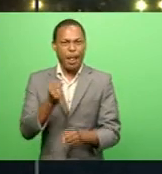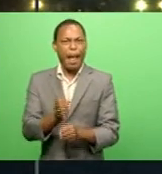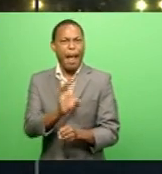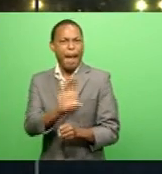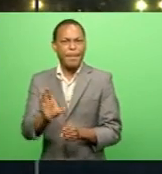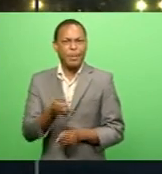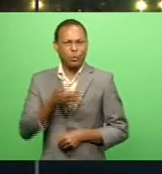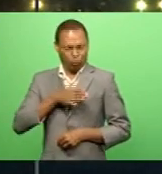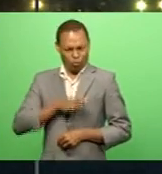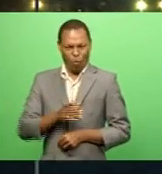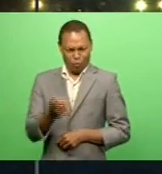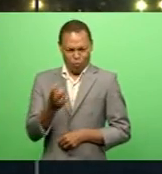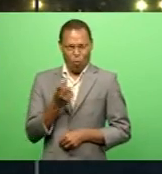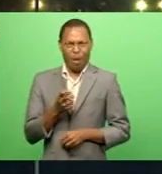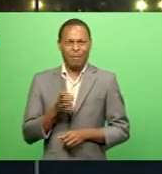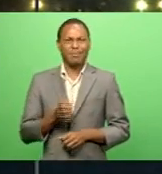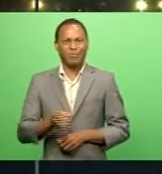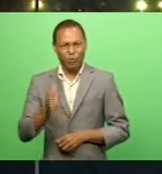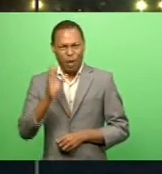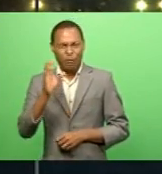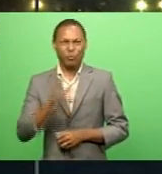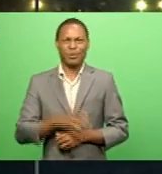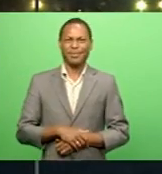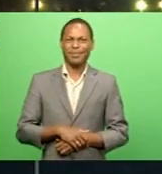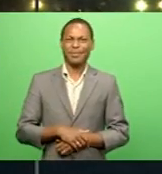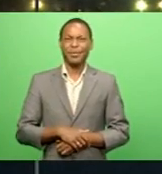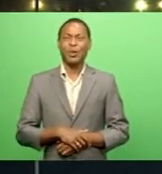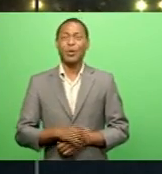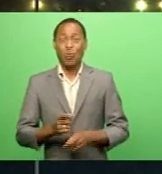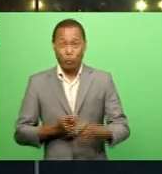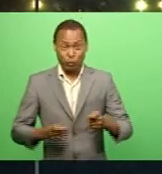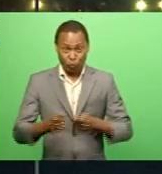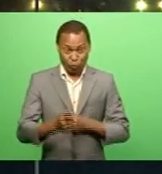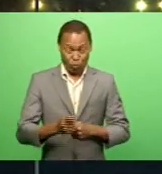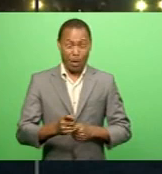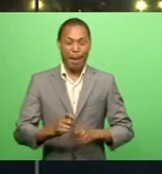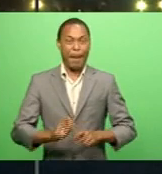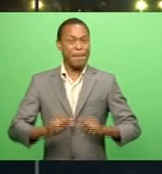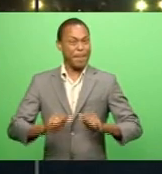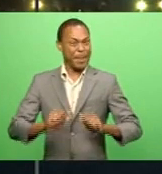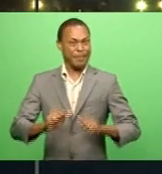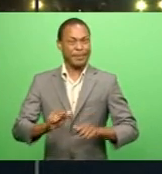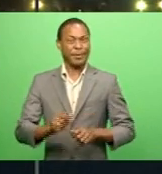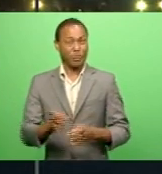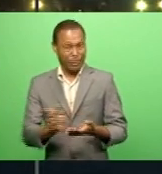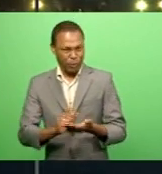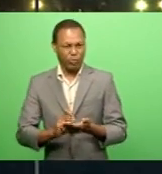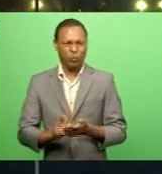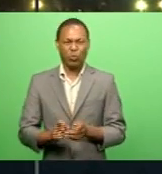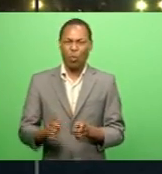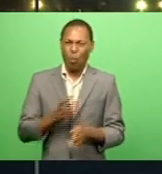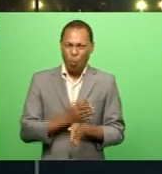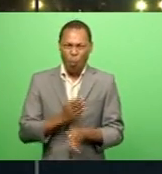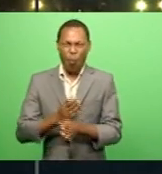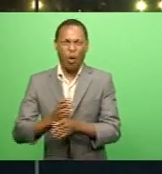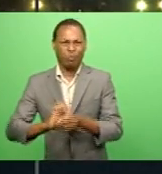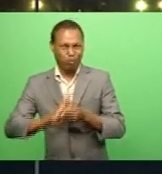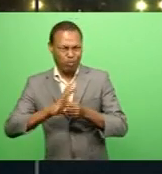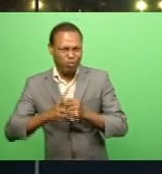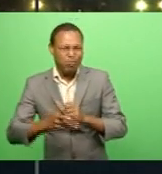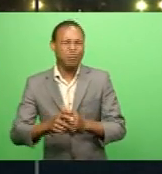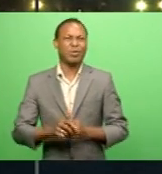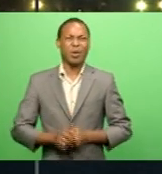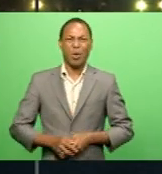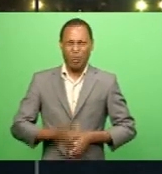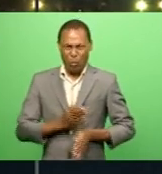produce movies here Trade ministry's permanent secretary Shaheen Ali says they're working closely with the COVID-19 risk mitigation task force